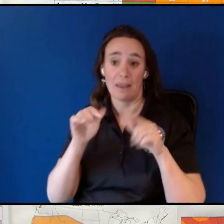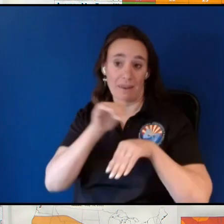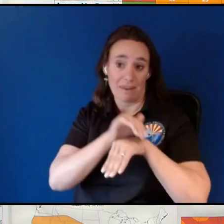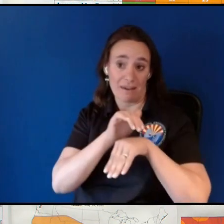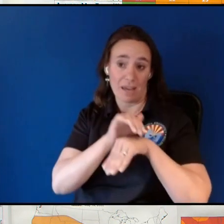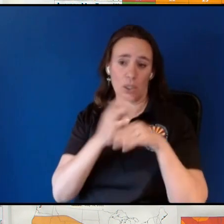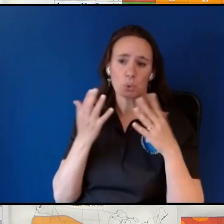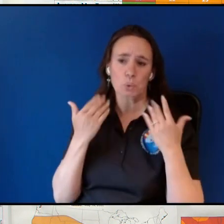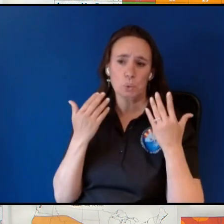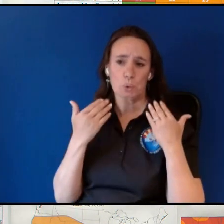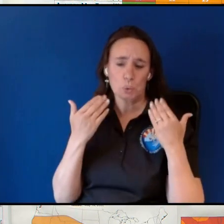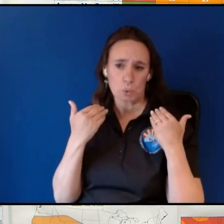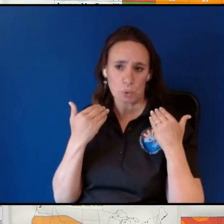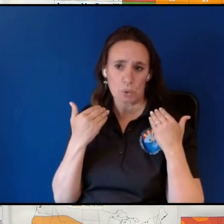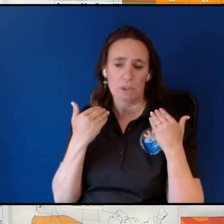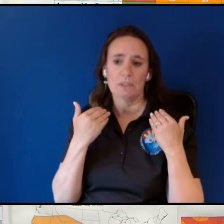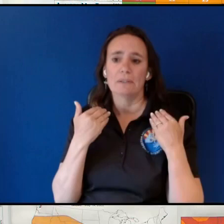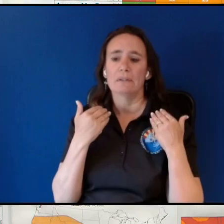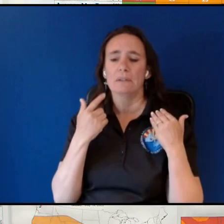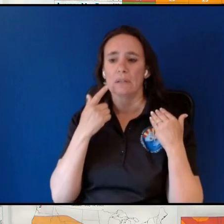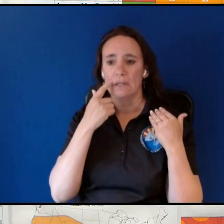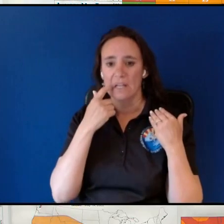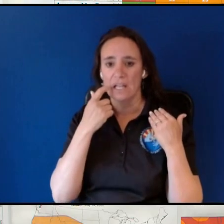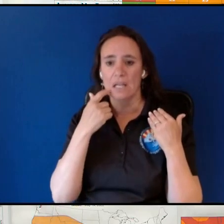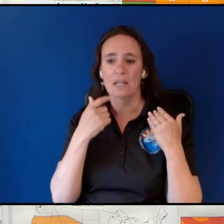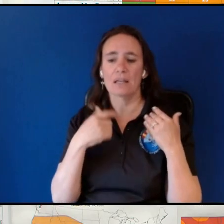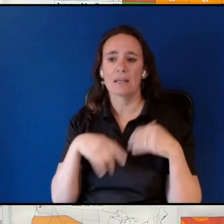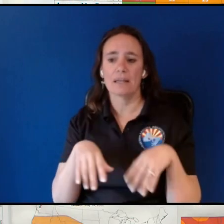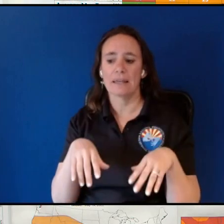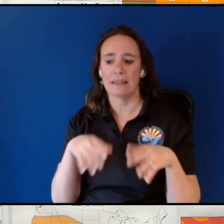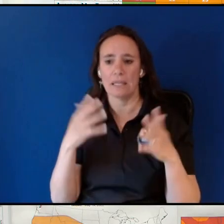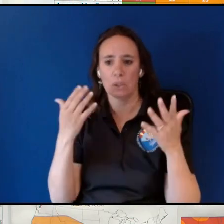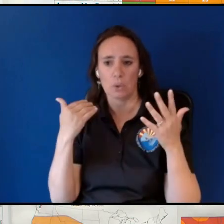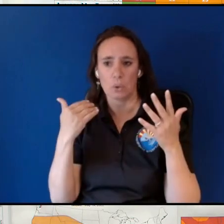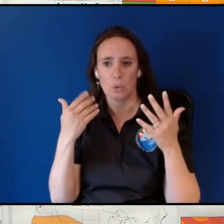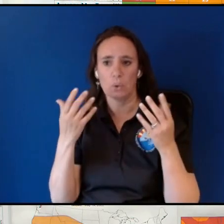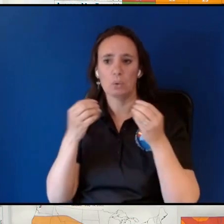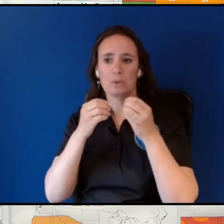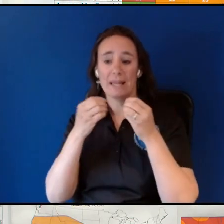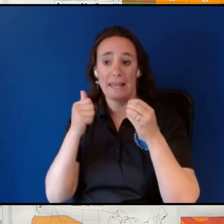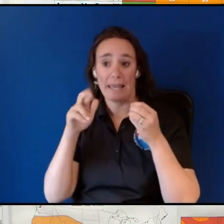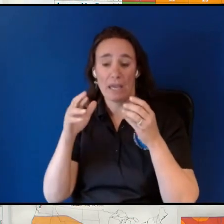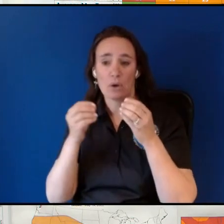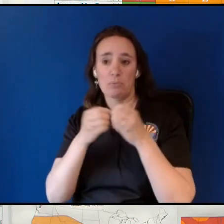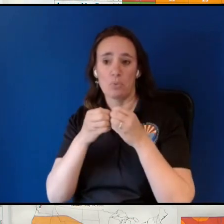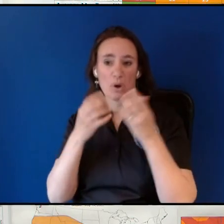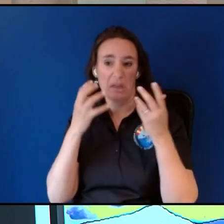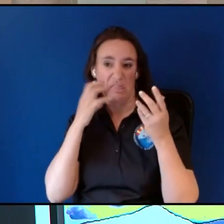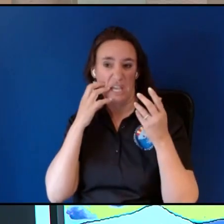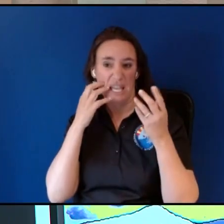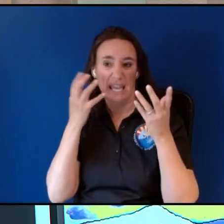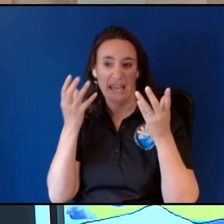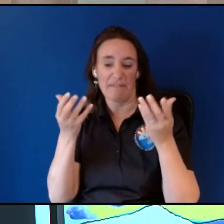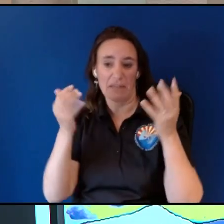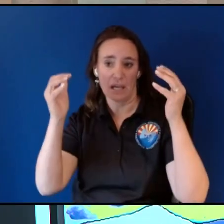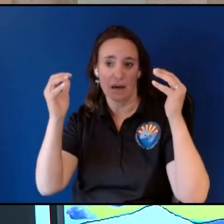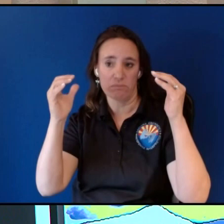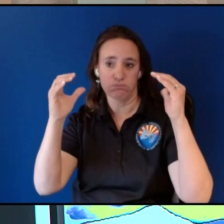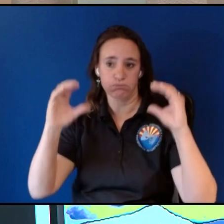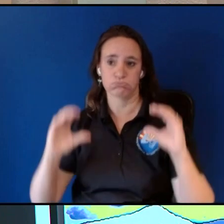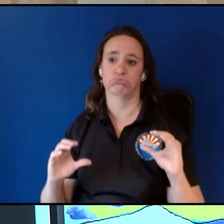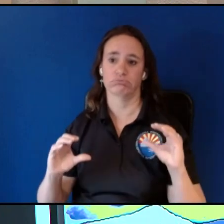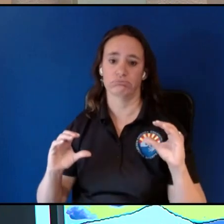and cooler air as opposed to hotter air is going to be denser and heavier so what you get is a down